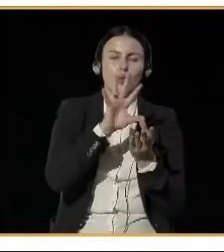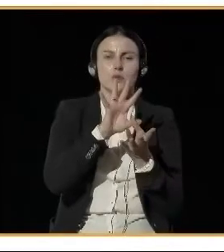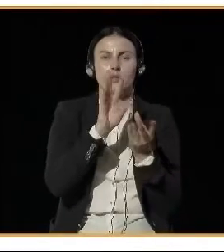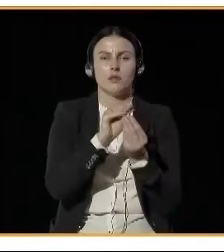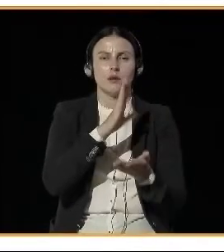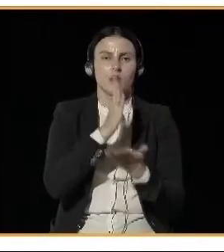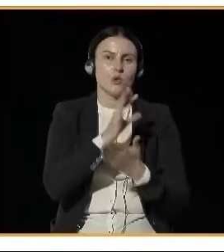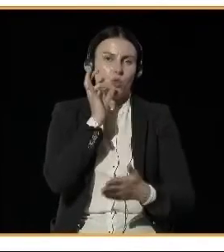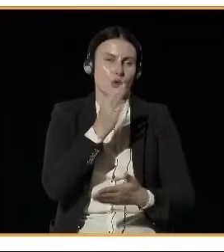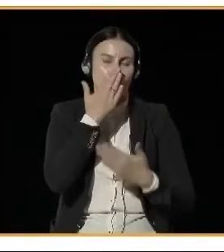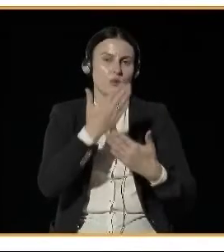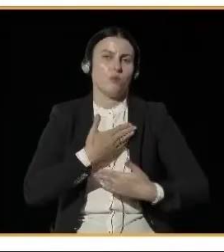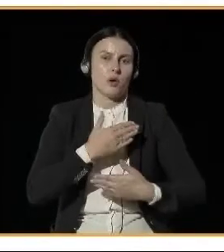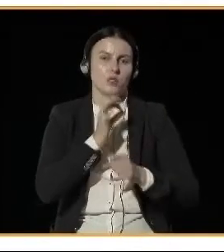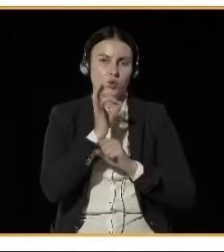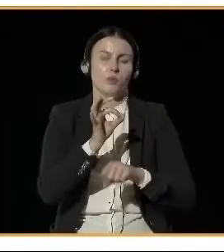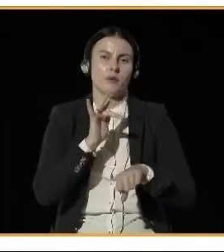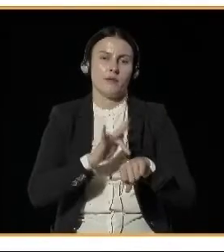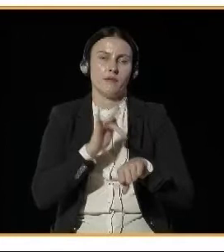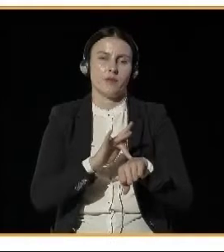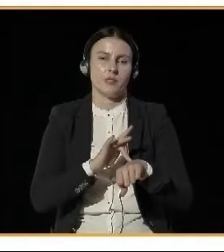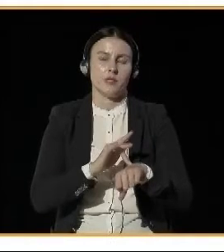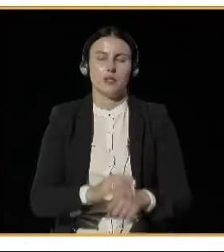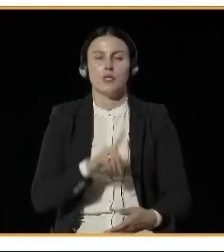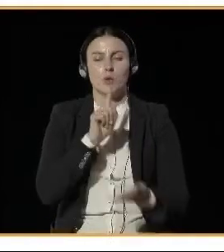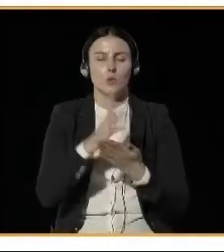more in the research component presentation.